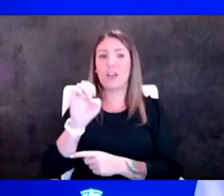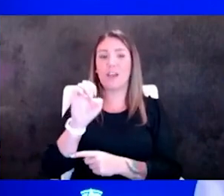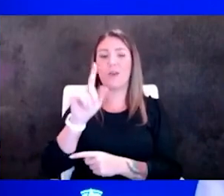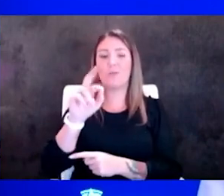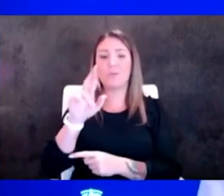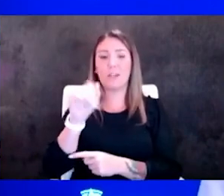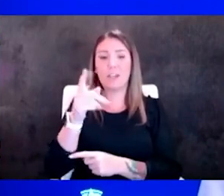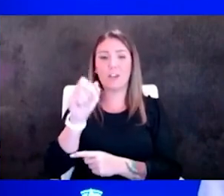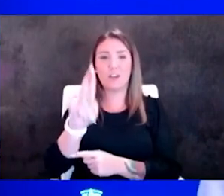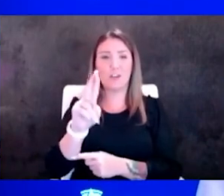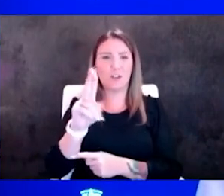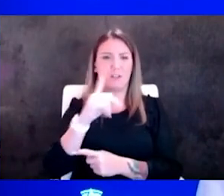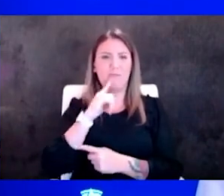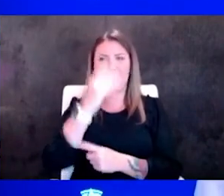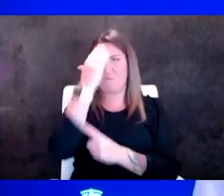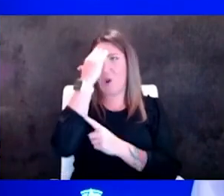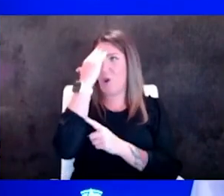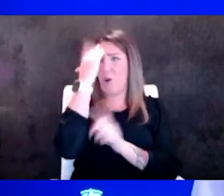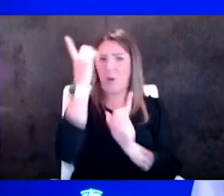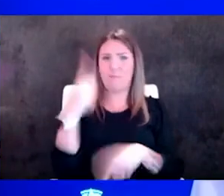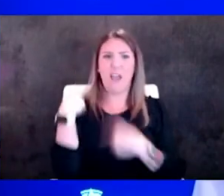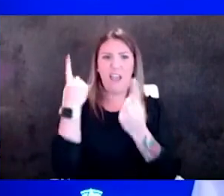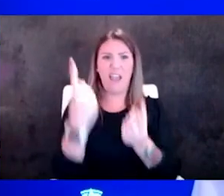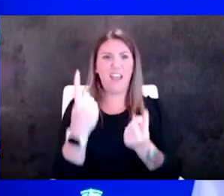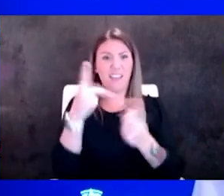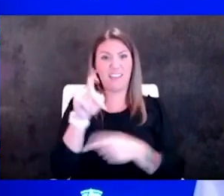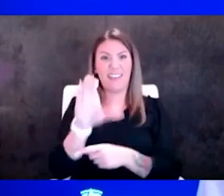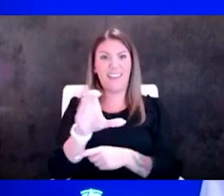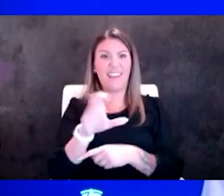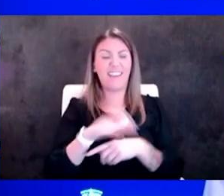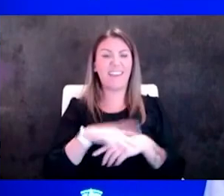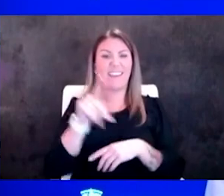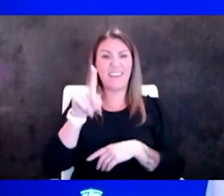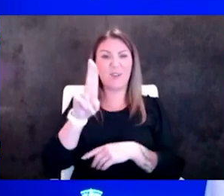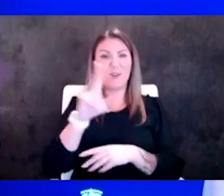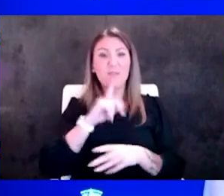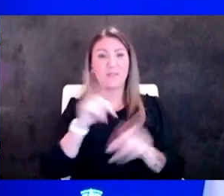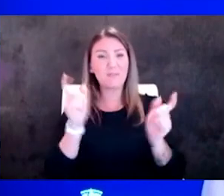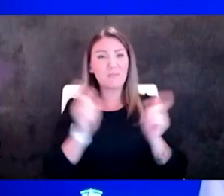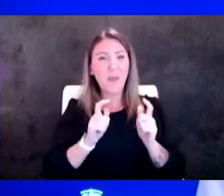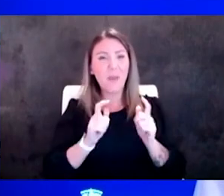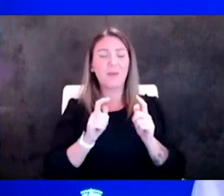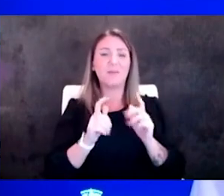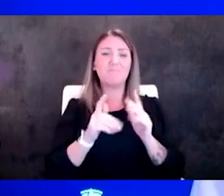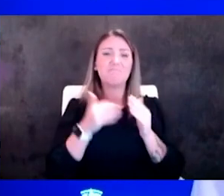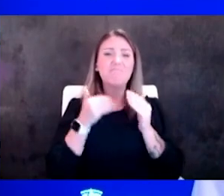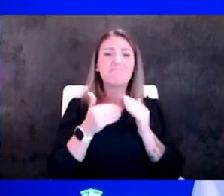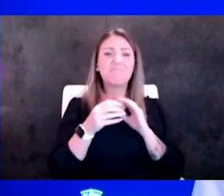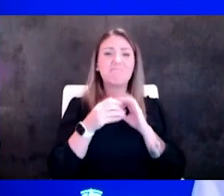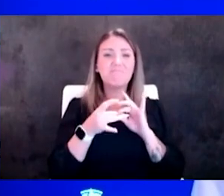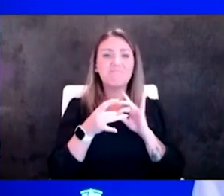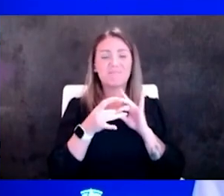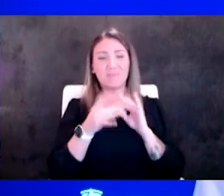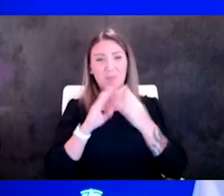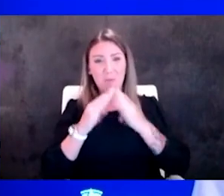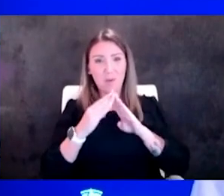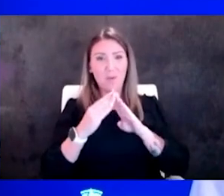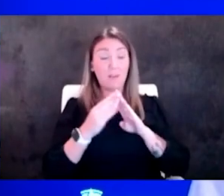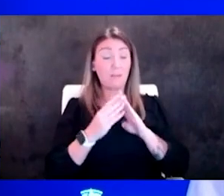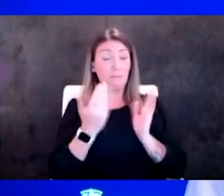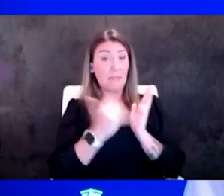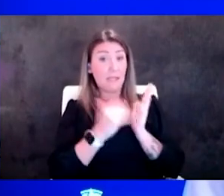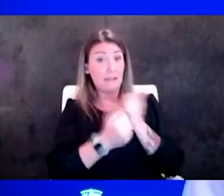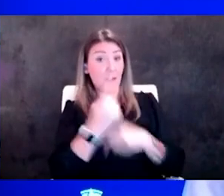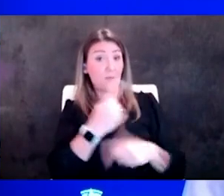decades since i was at ku but uh yeah it's a small really close-knit community for sure uh you know again i think everybody is concerned about